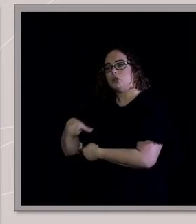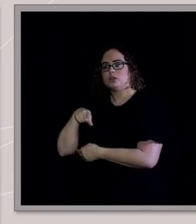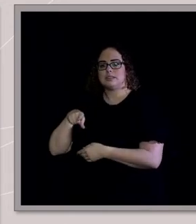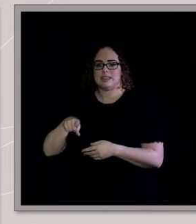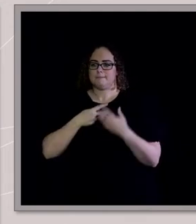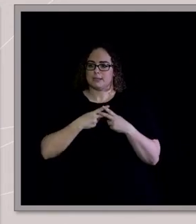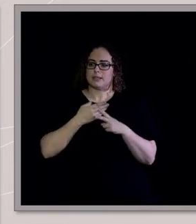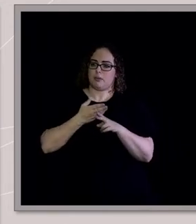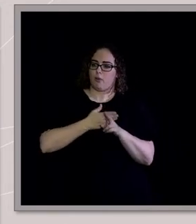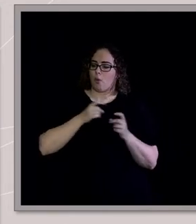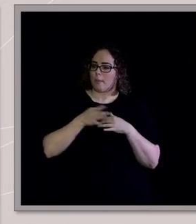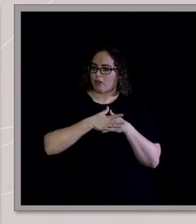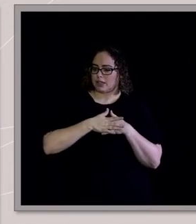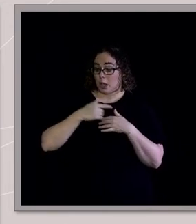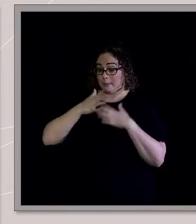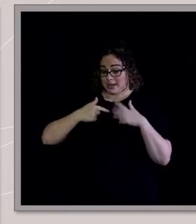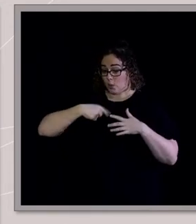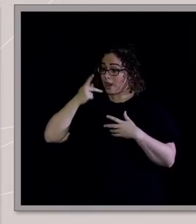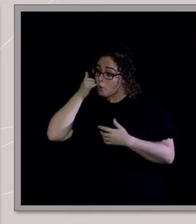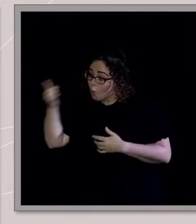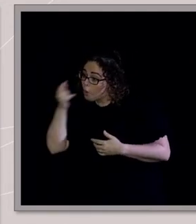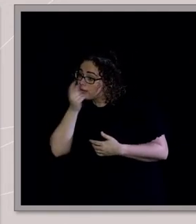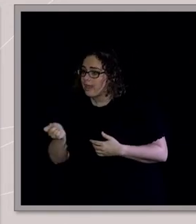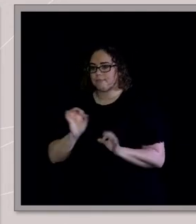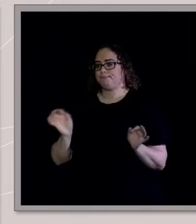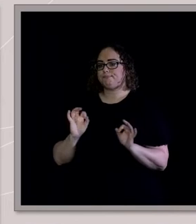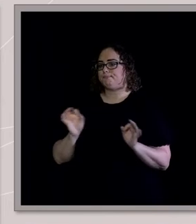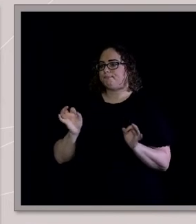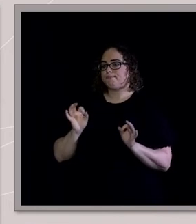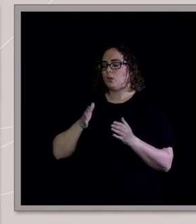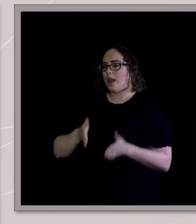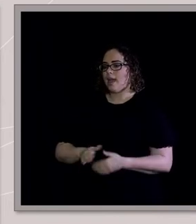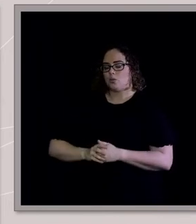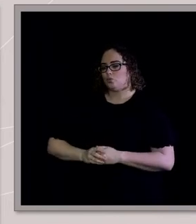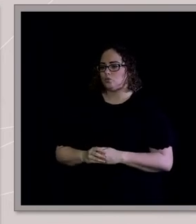We, we can't call him. He's going to be going through the hardest time of his life alone.